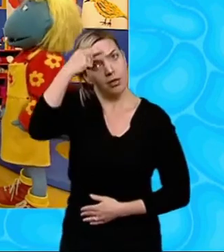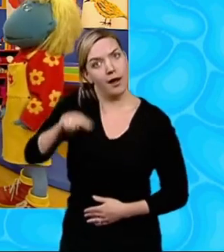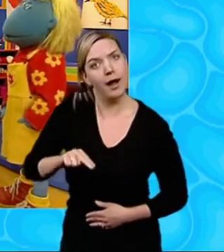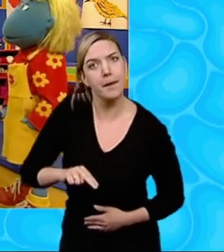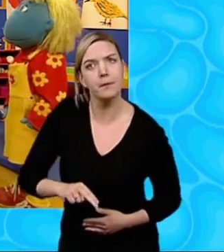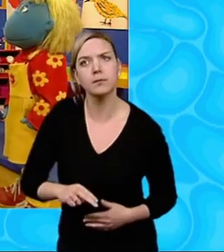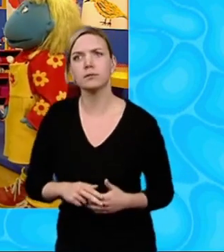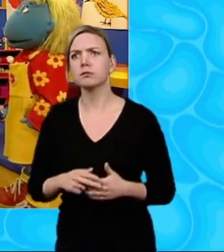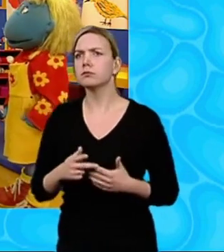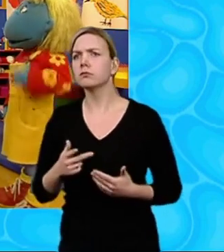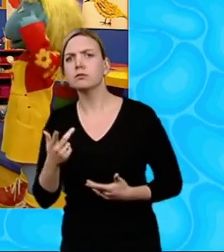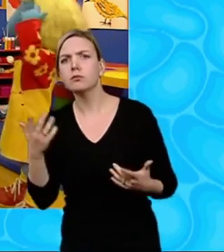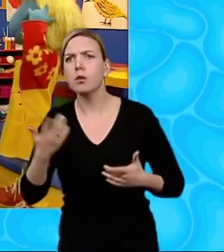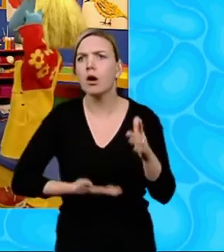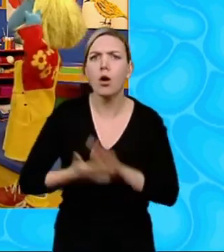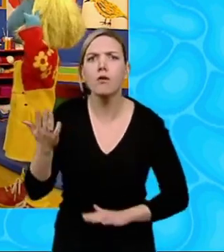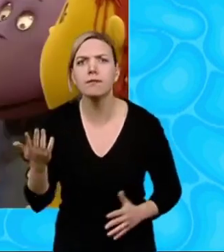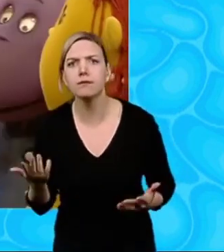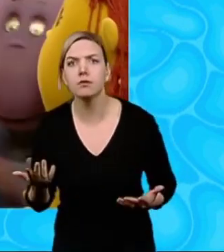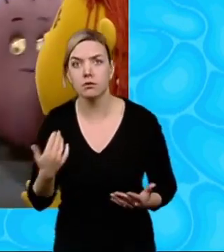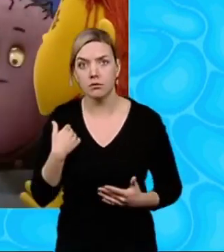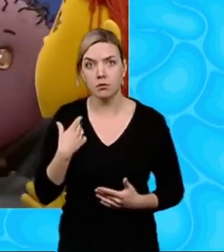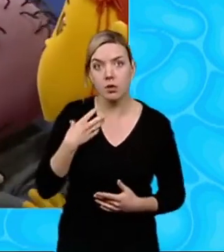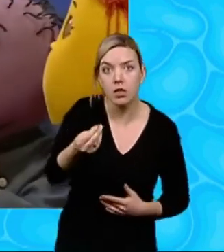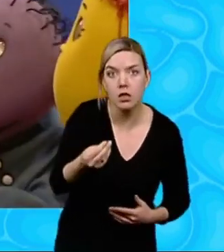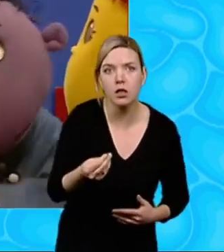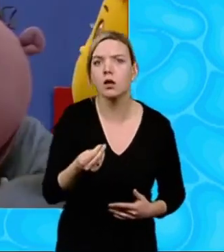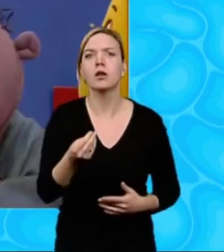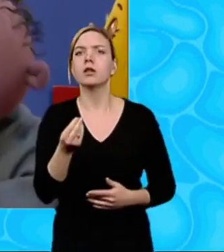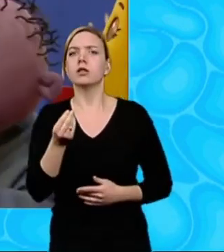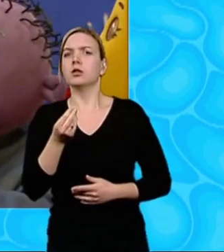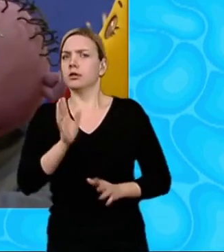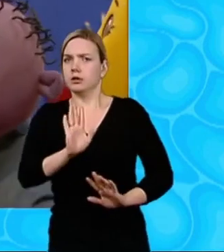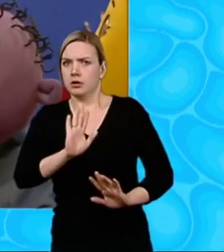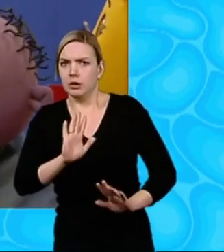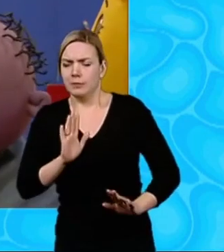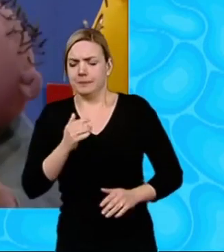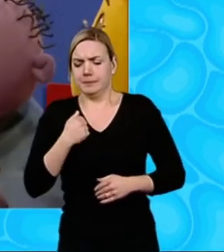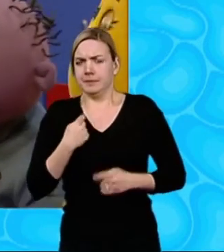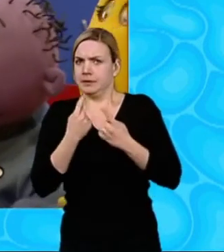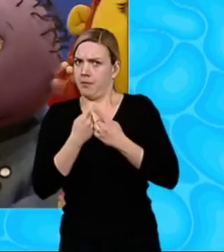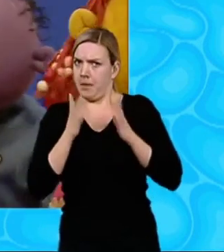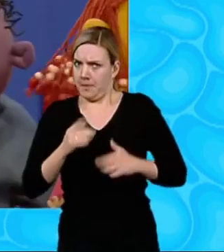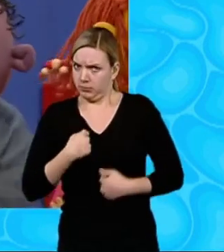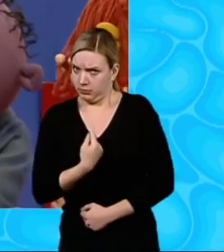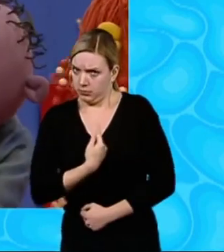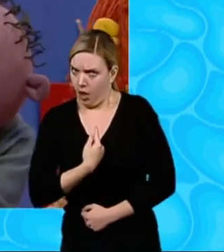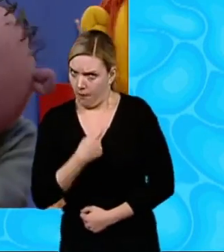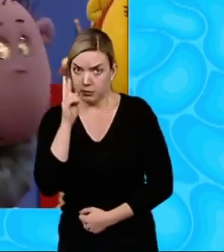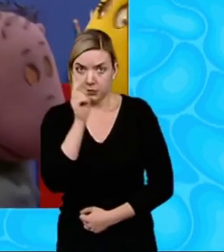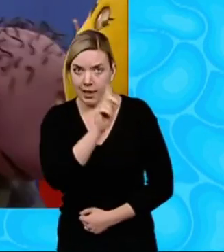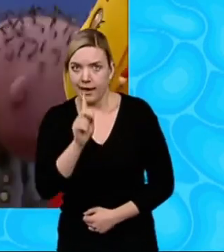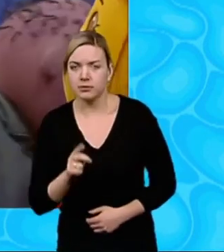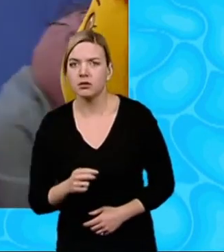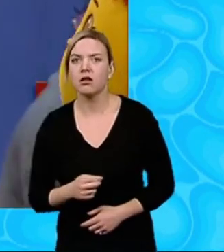hey, where are you going, Milo? And can I come? No, no, not now, Jake No, I've just got to, er, I've got to do something on my own Oh I'll see you later